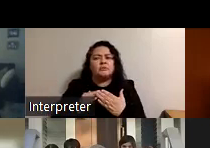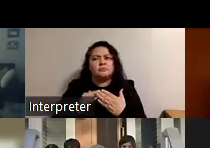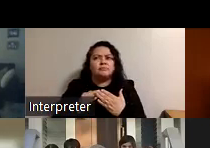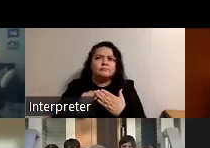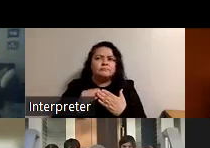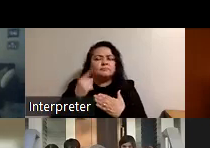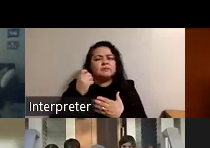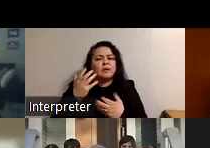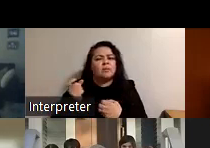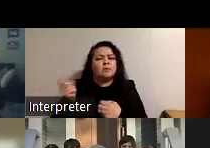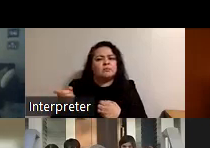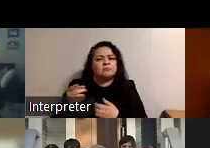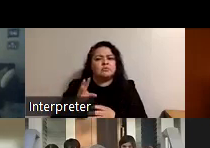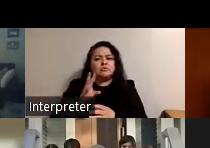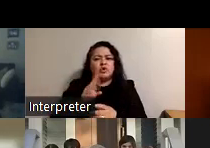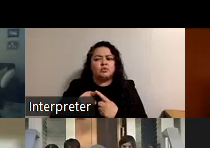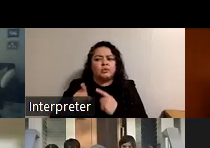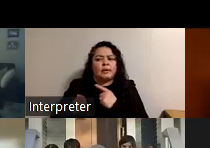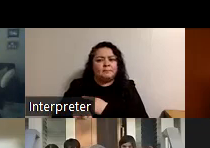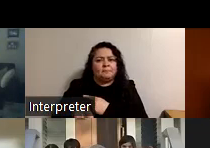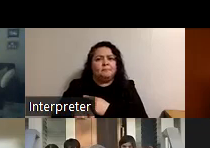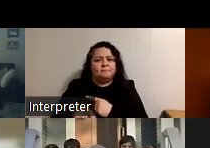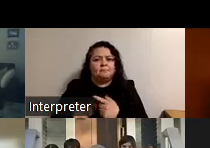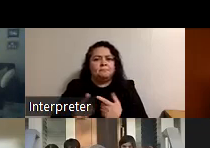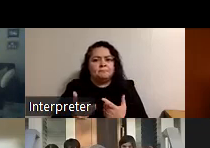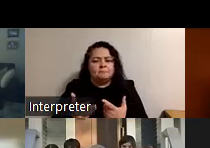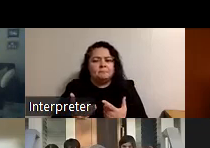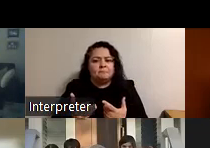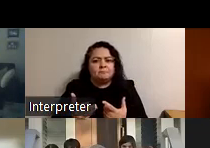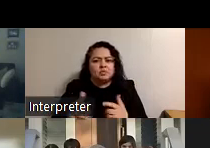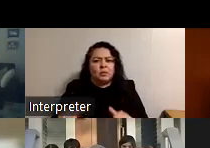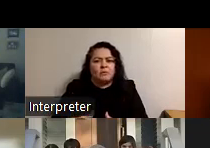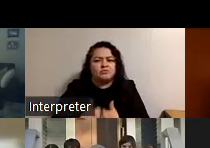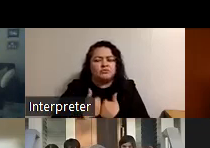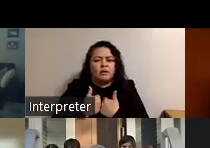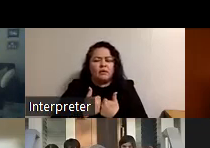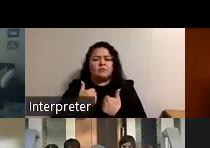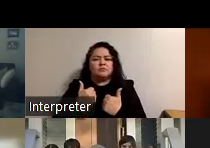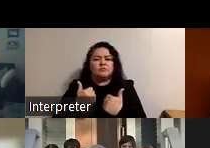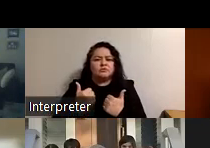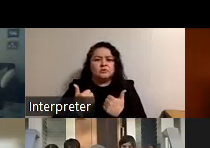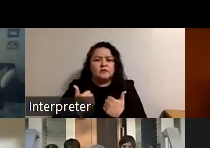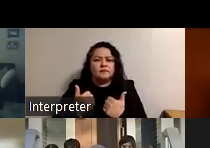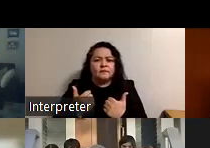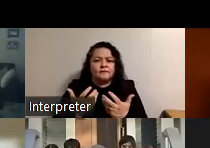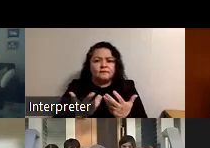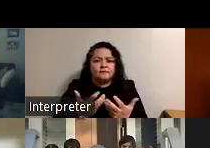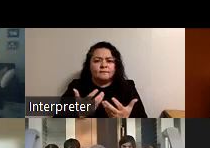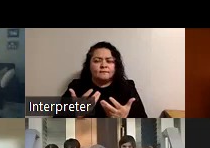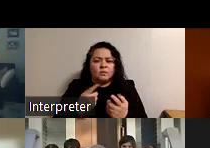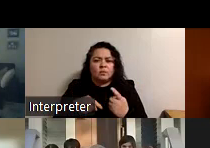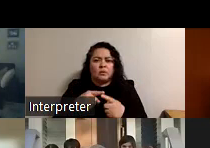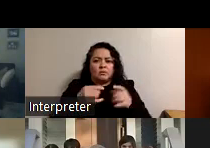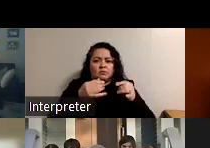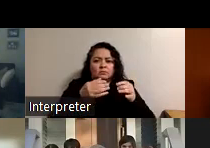i wanted them to talk to him so that that challenge of when the individual